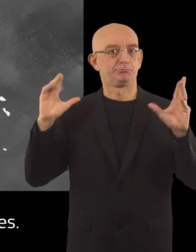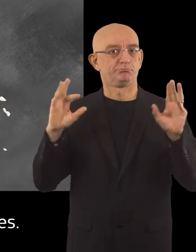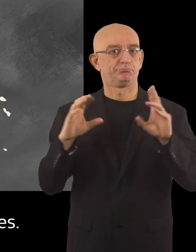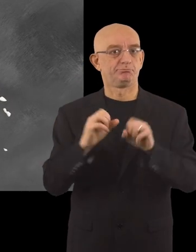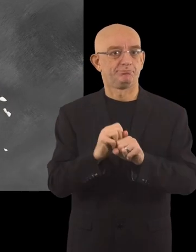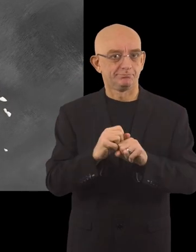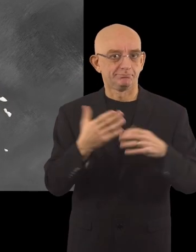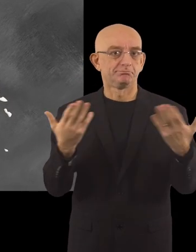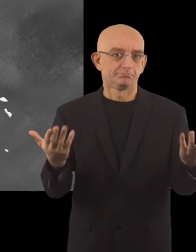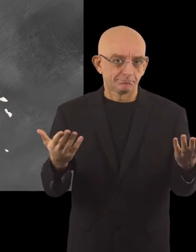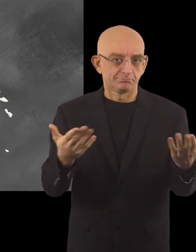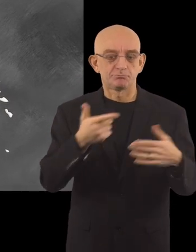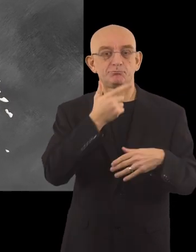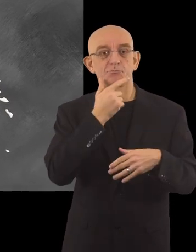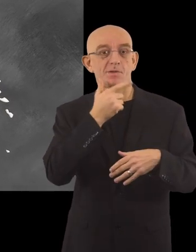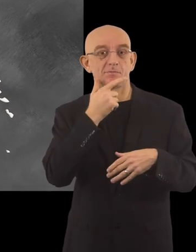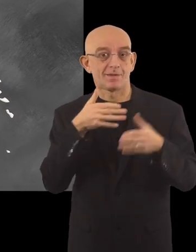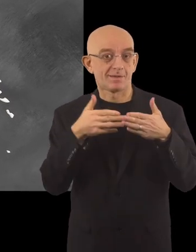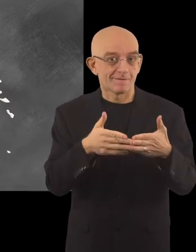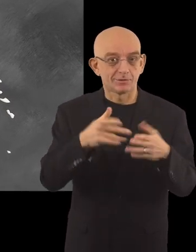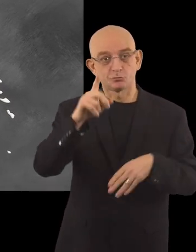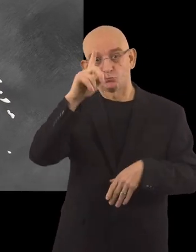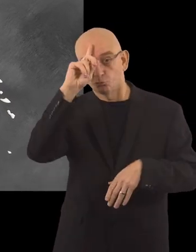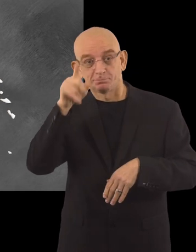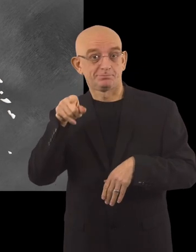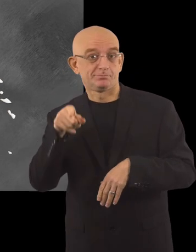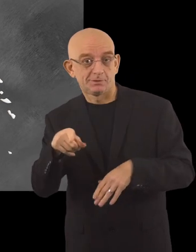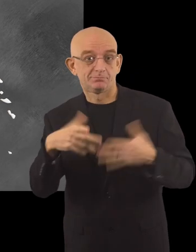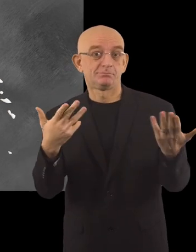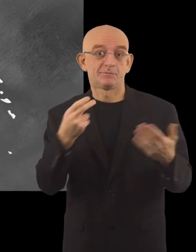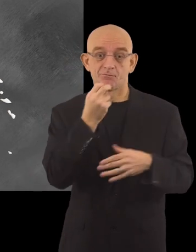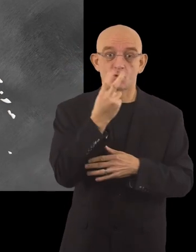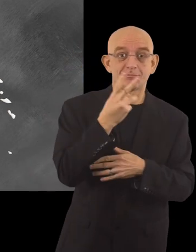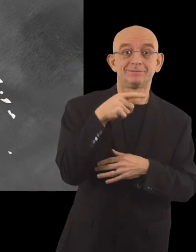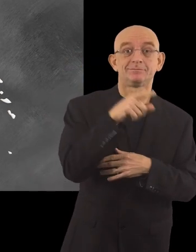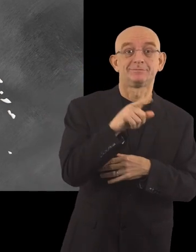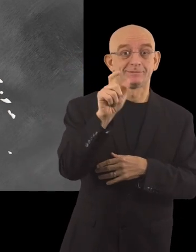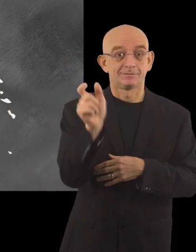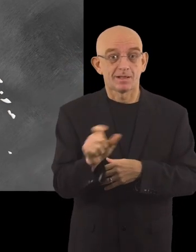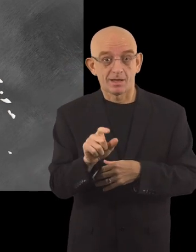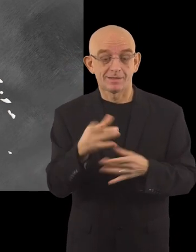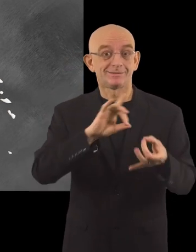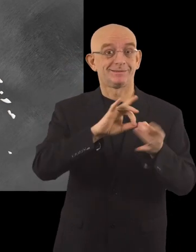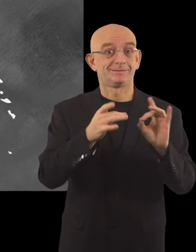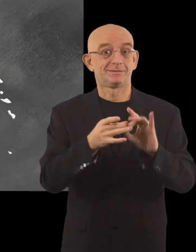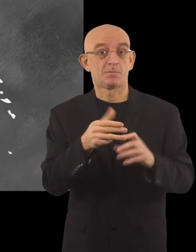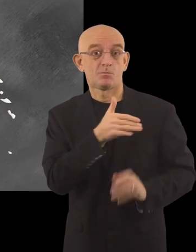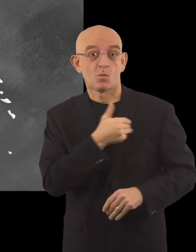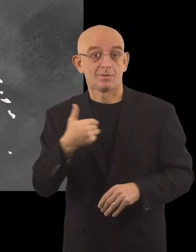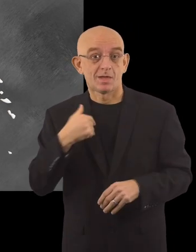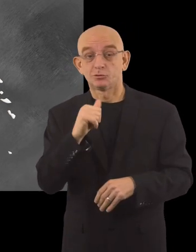cities. In alphabetical order they are Bremerhaven, Germany, Florence, Italy, Gdynia, Poland,